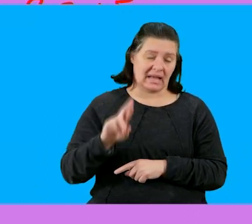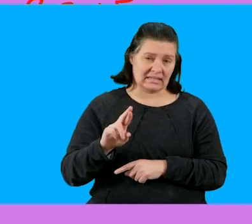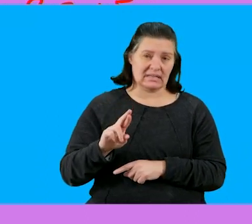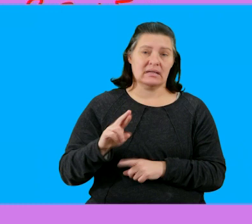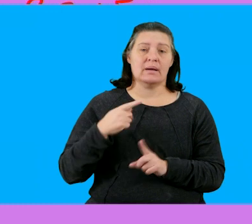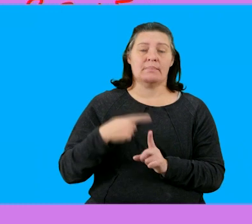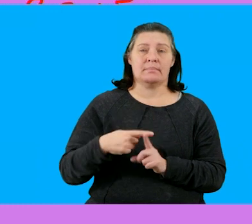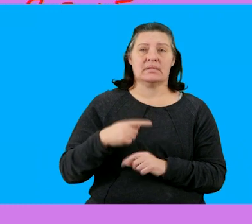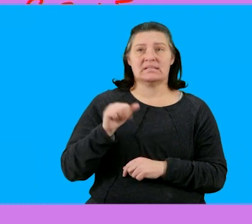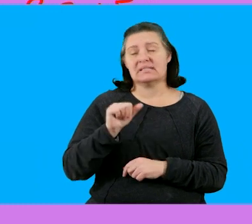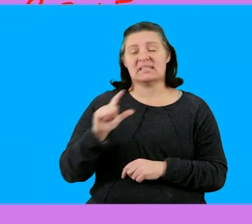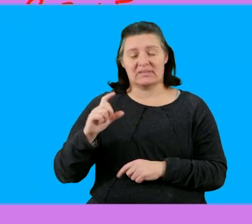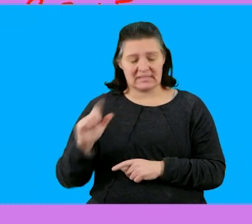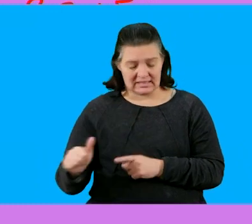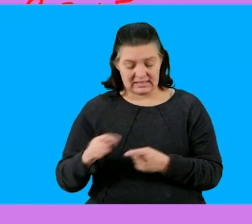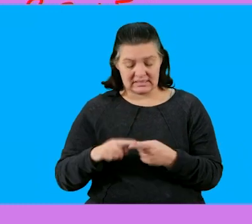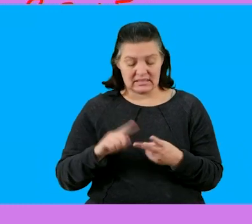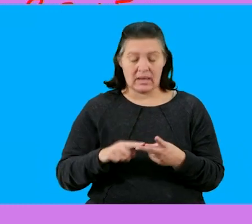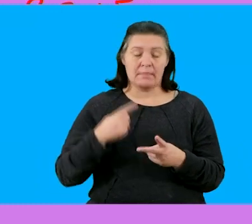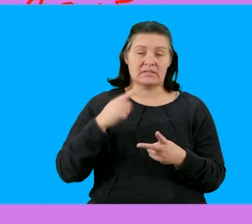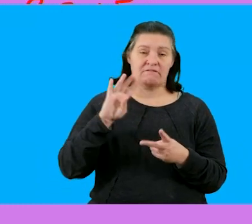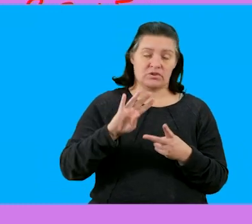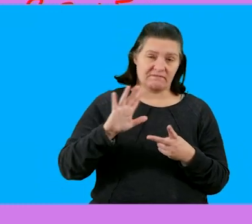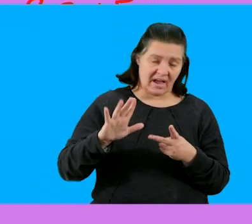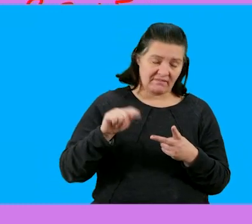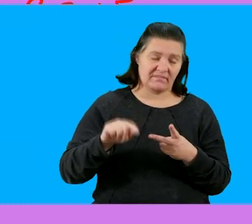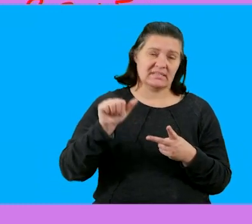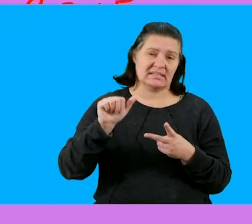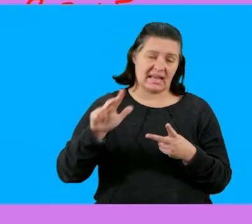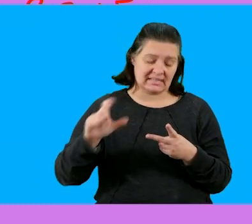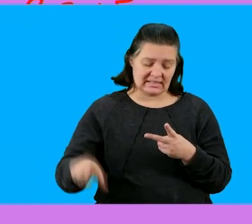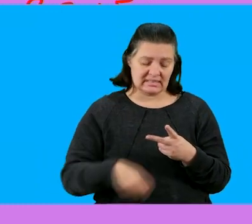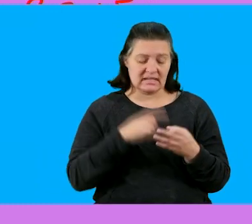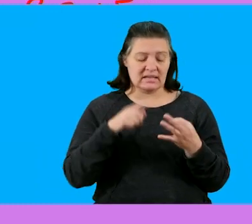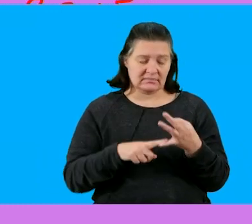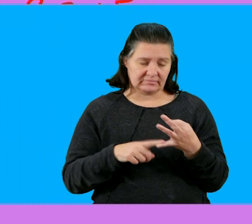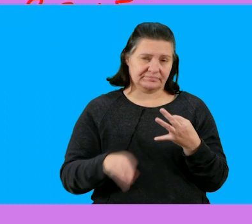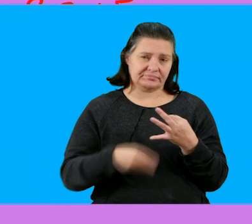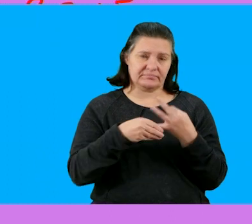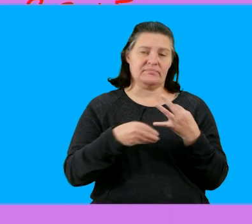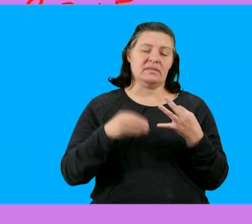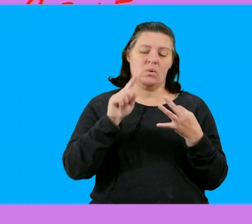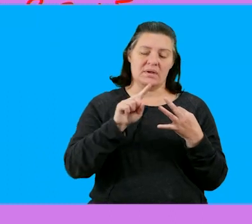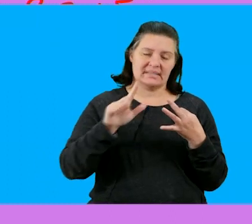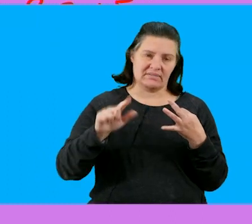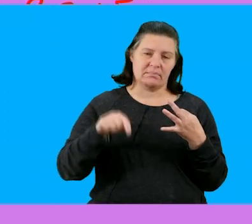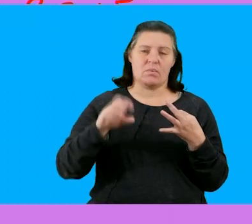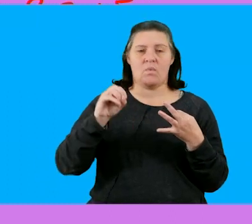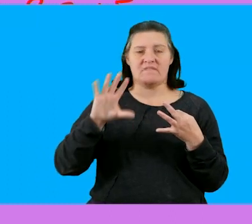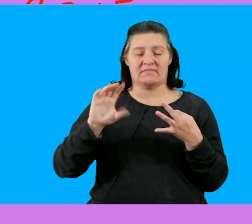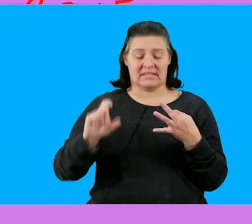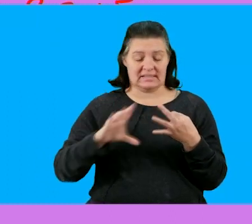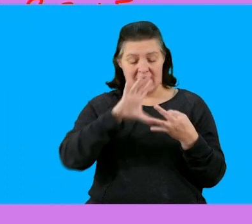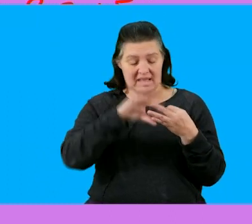rand and 67 cents plus 45 rand, 68 cents plus 17 rand